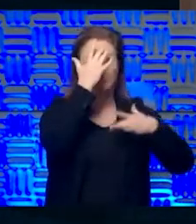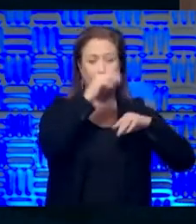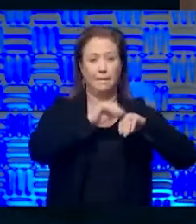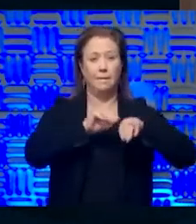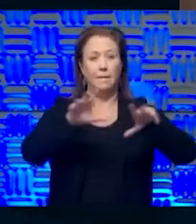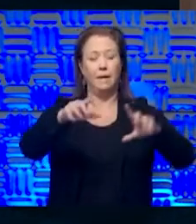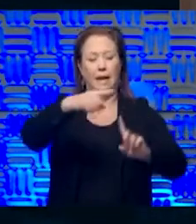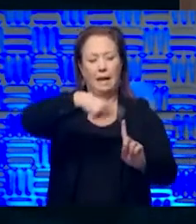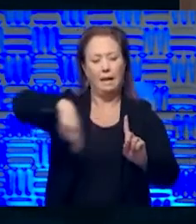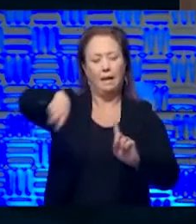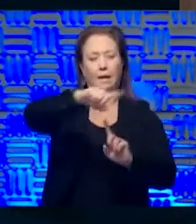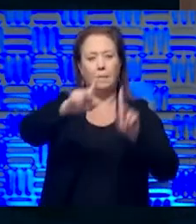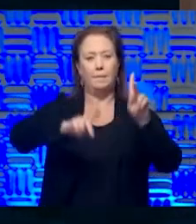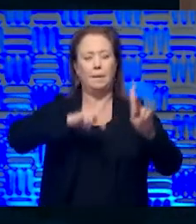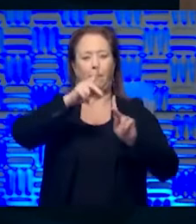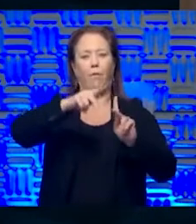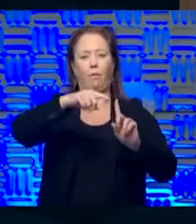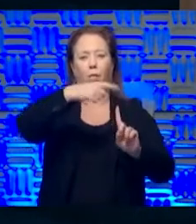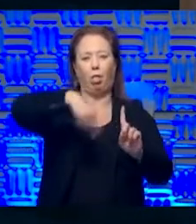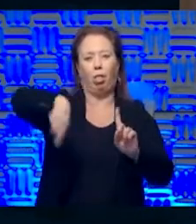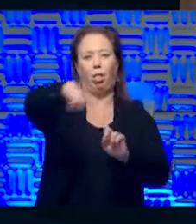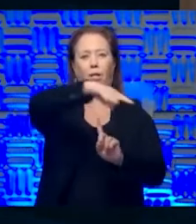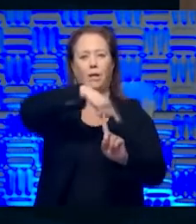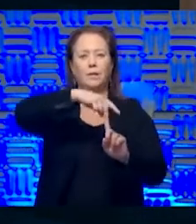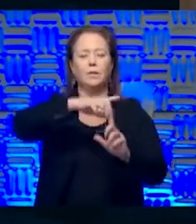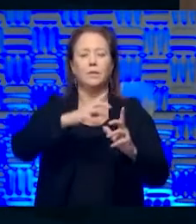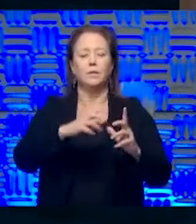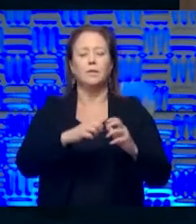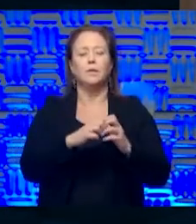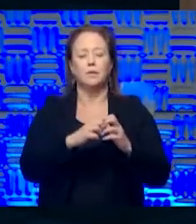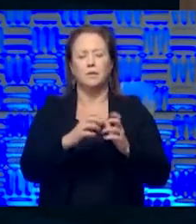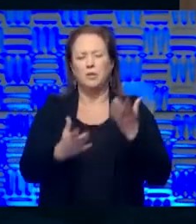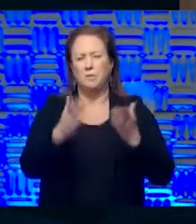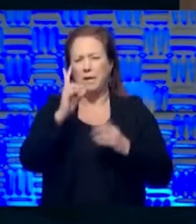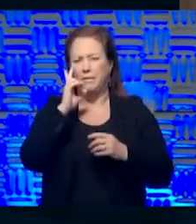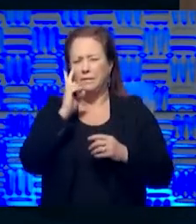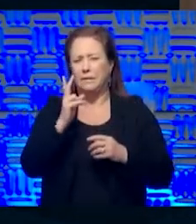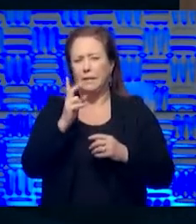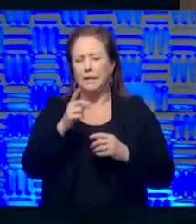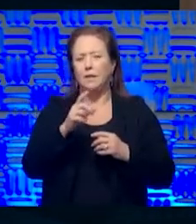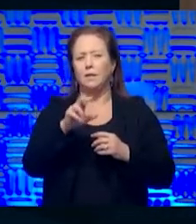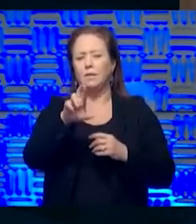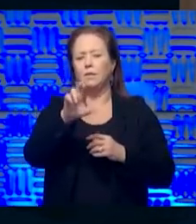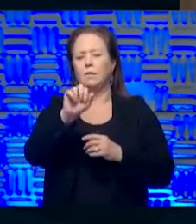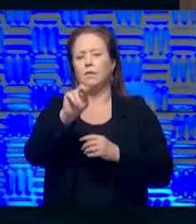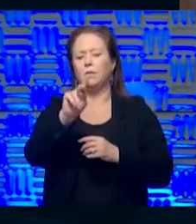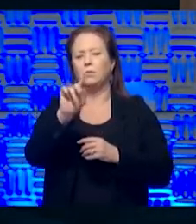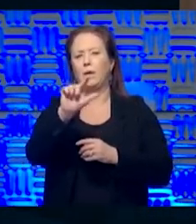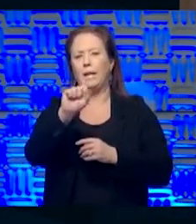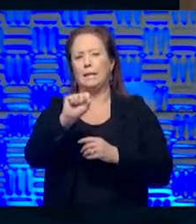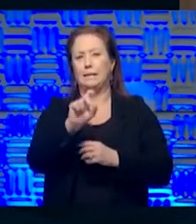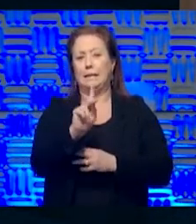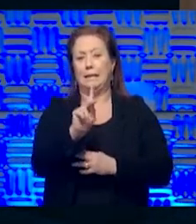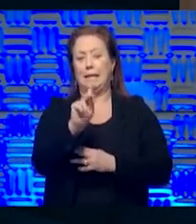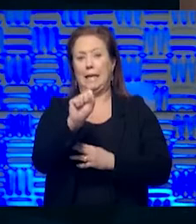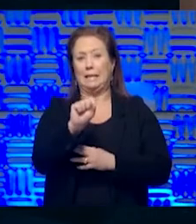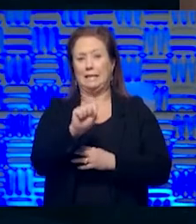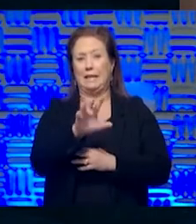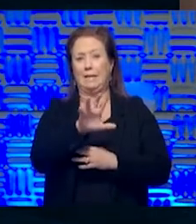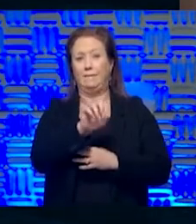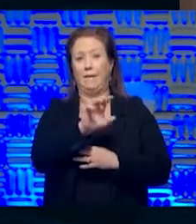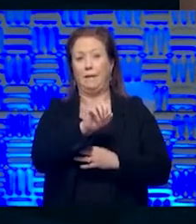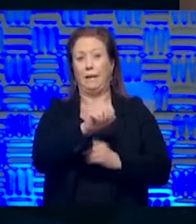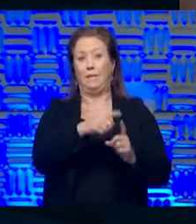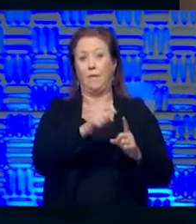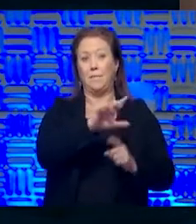of know there's a couple rankings that have us, Kansas, 50th out of